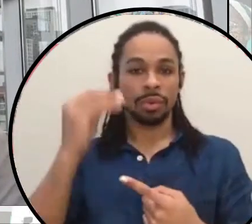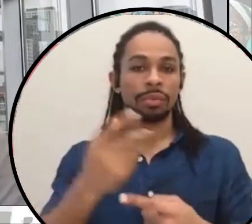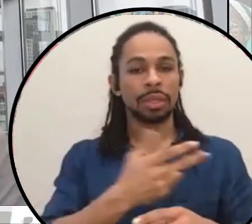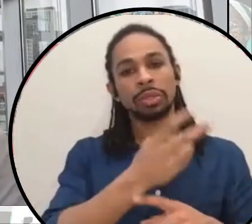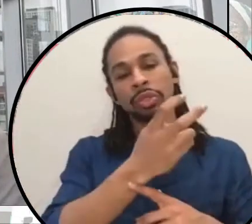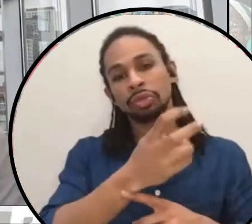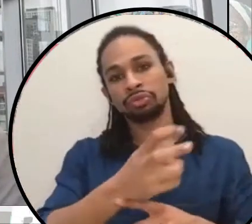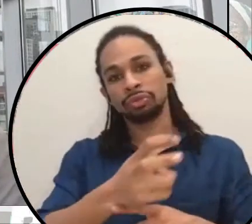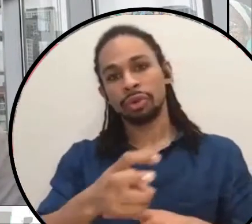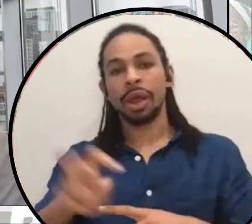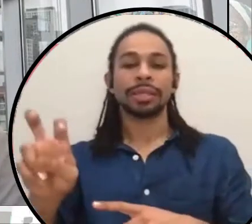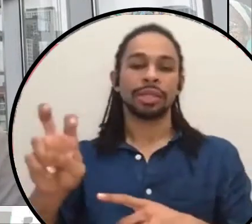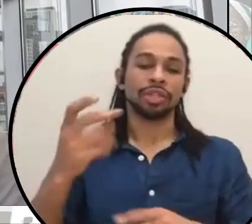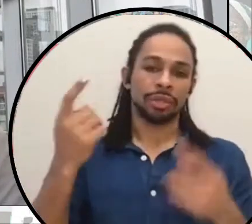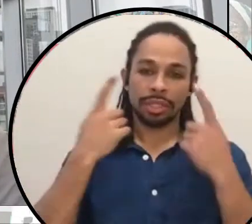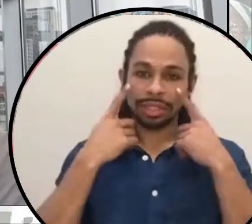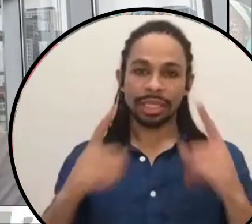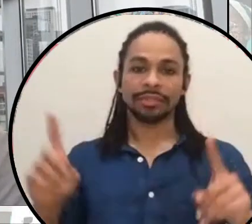possible.